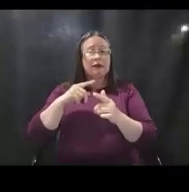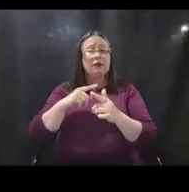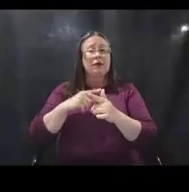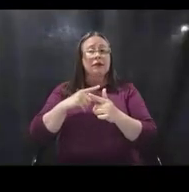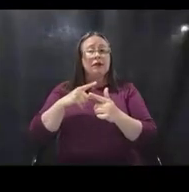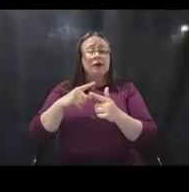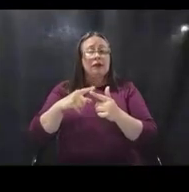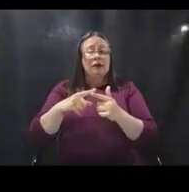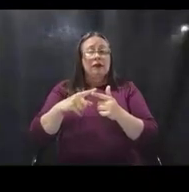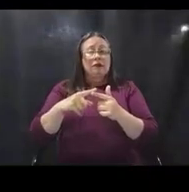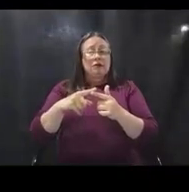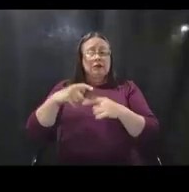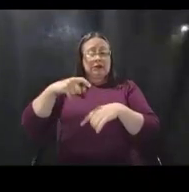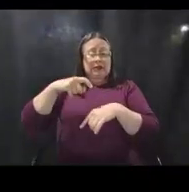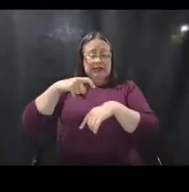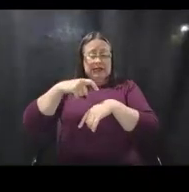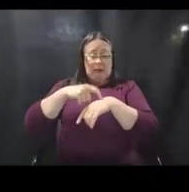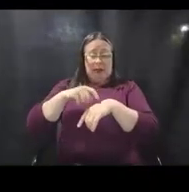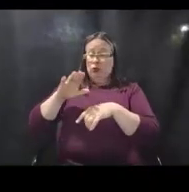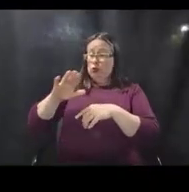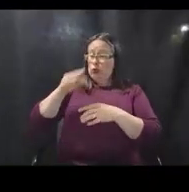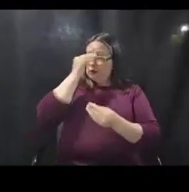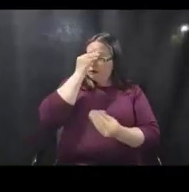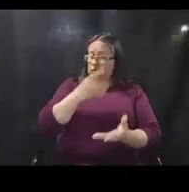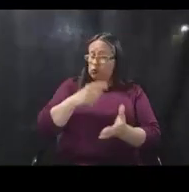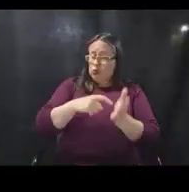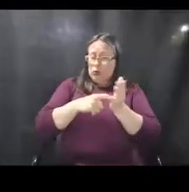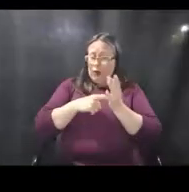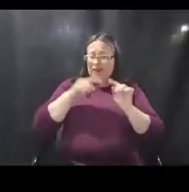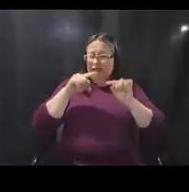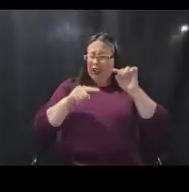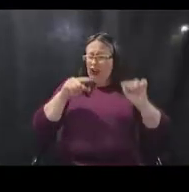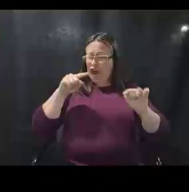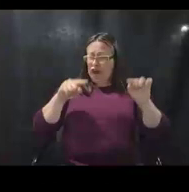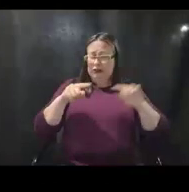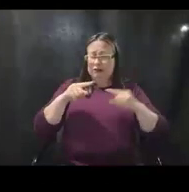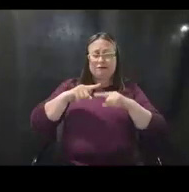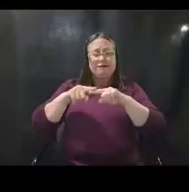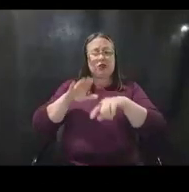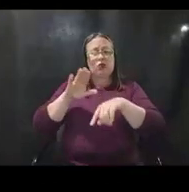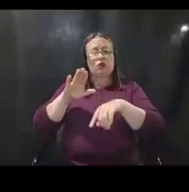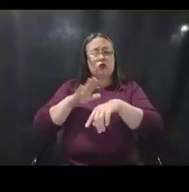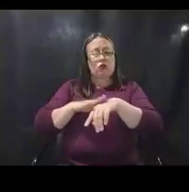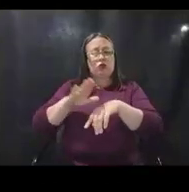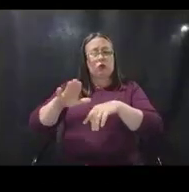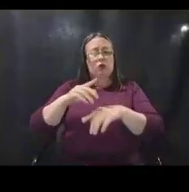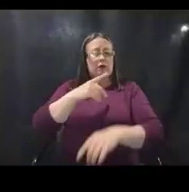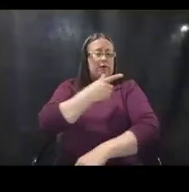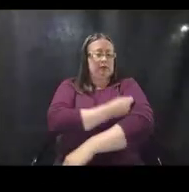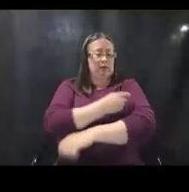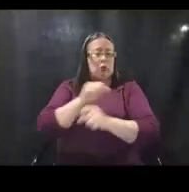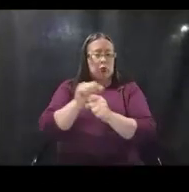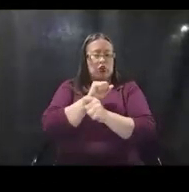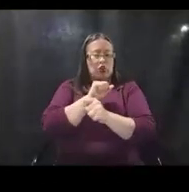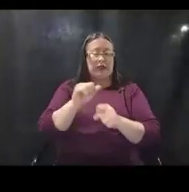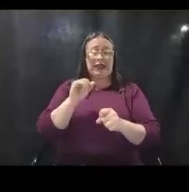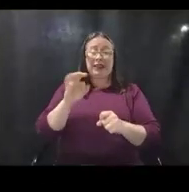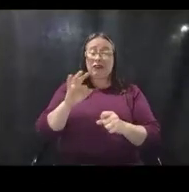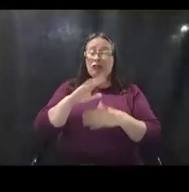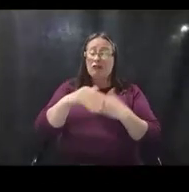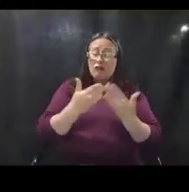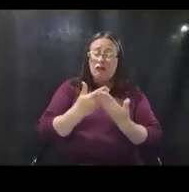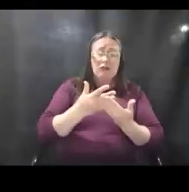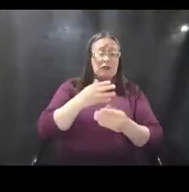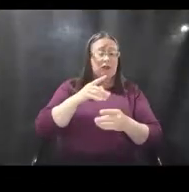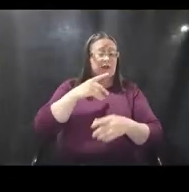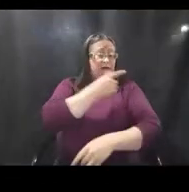timing of your information requirement varies depending on the status of your vaccination work. So, if all of your vaccination work